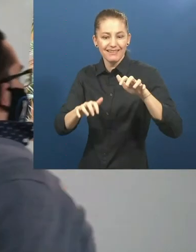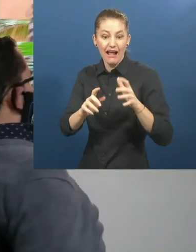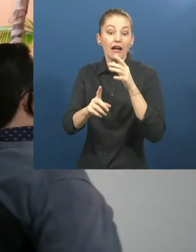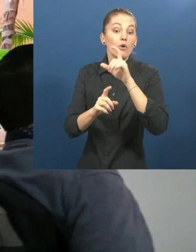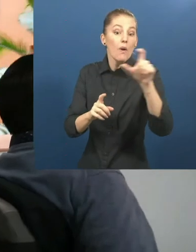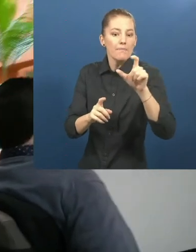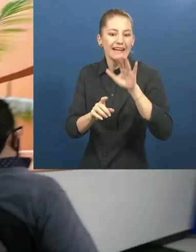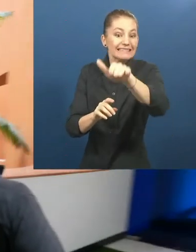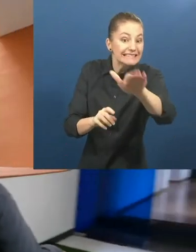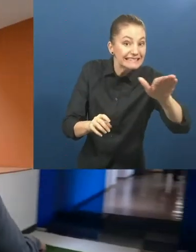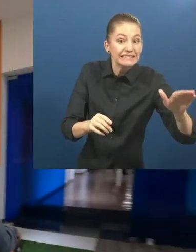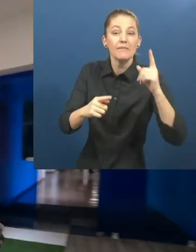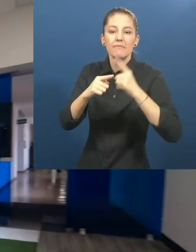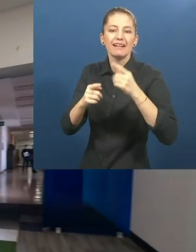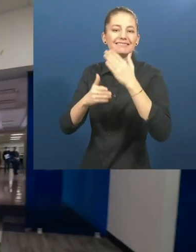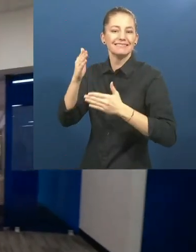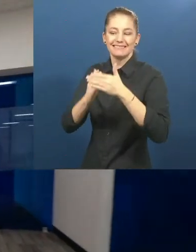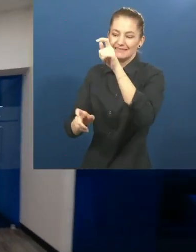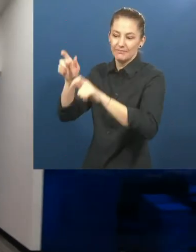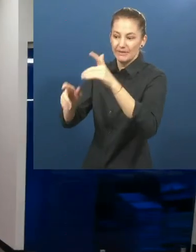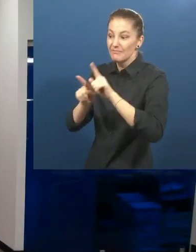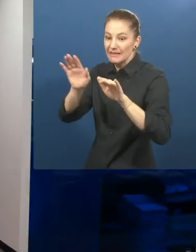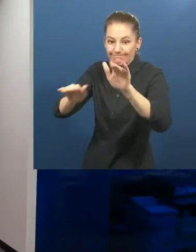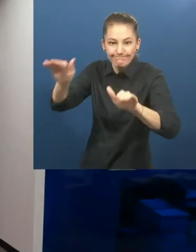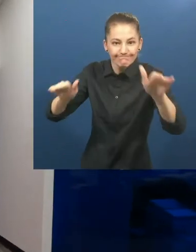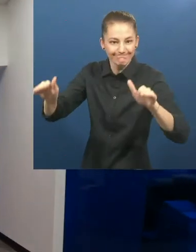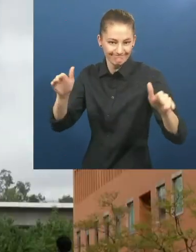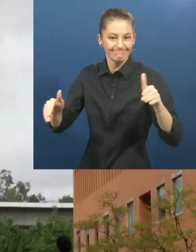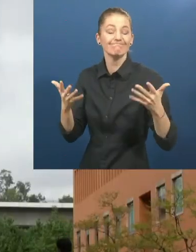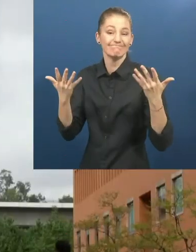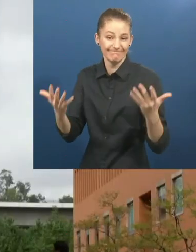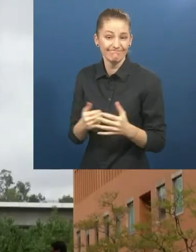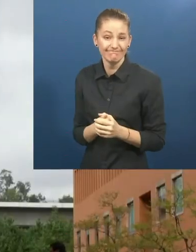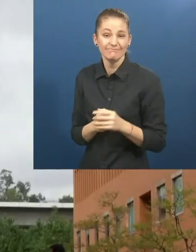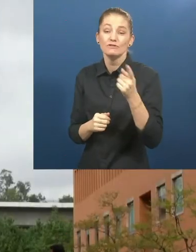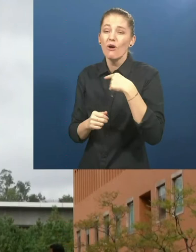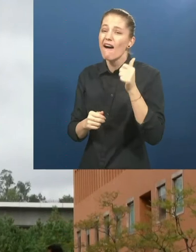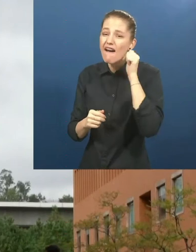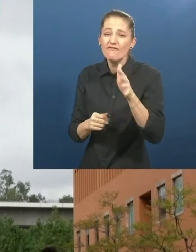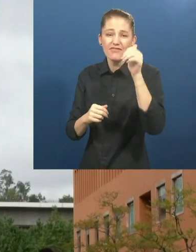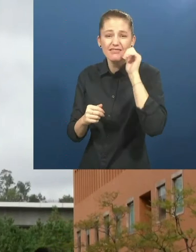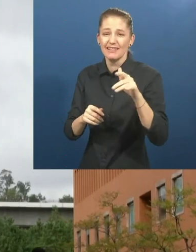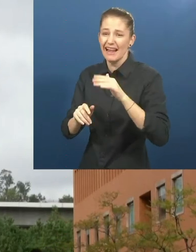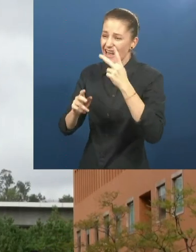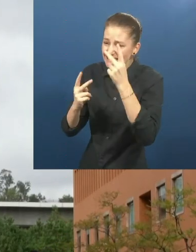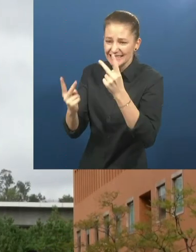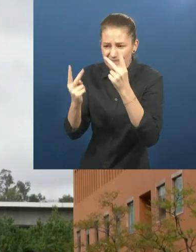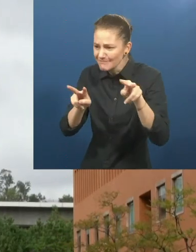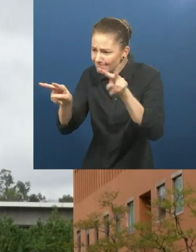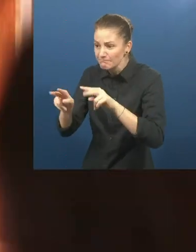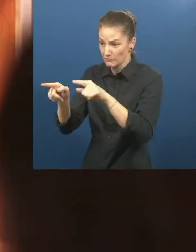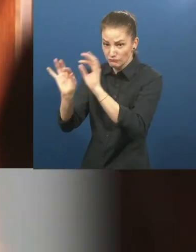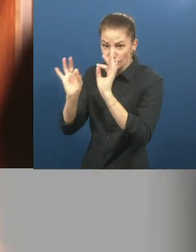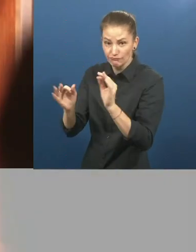forma, estamos logrando que cada día las personas con discapacidad tengan más y mejores oportunidades laborales dentro de las empresas.